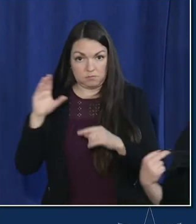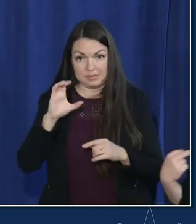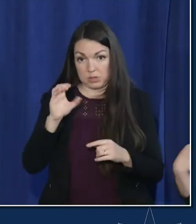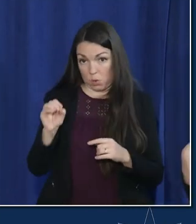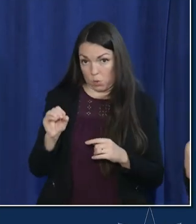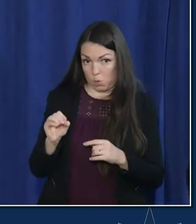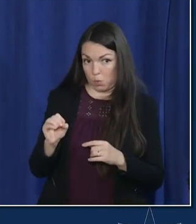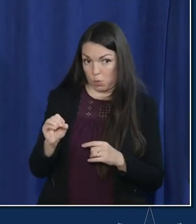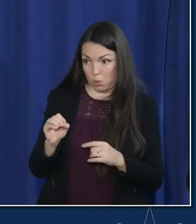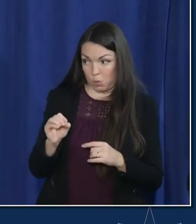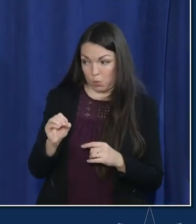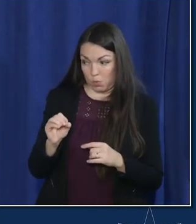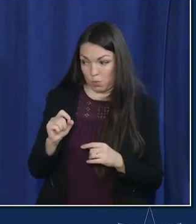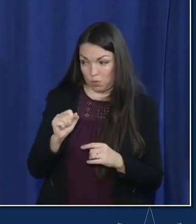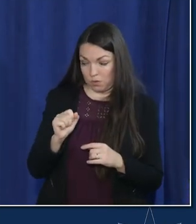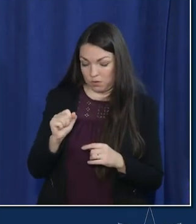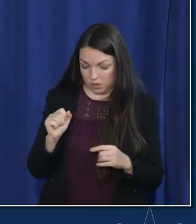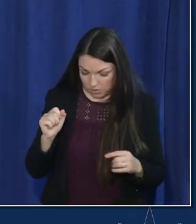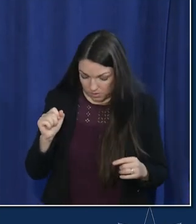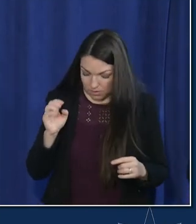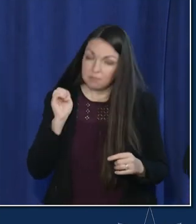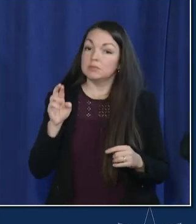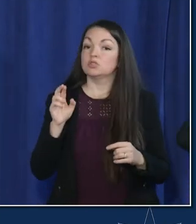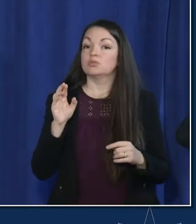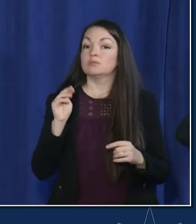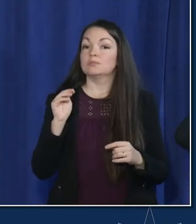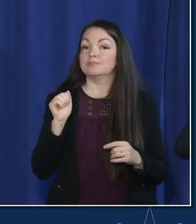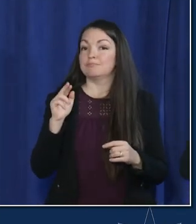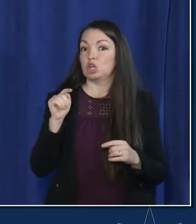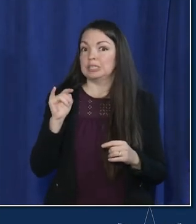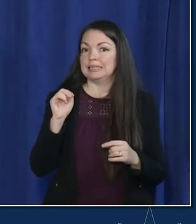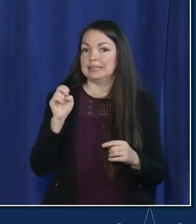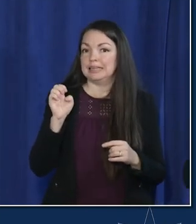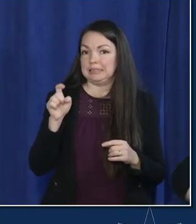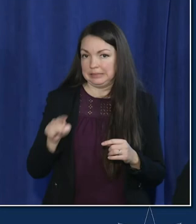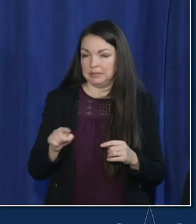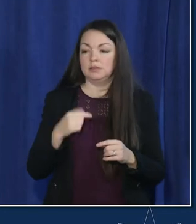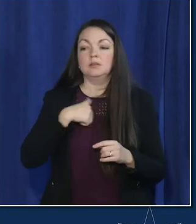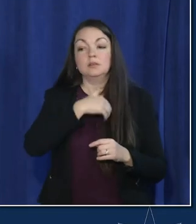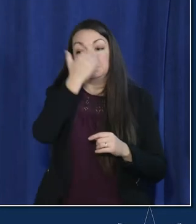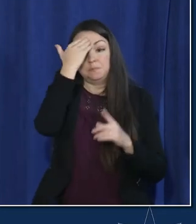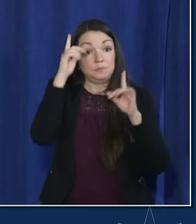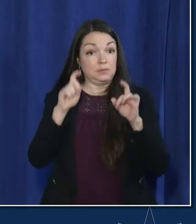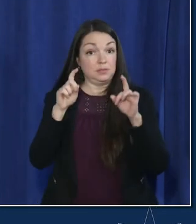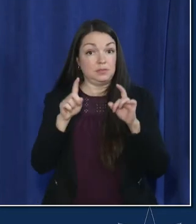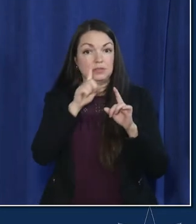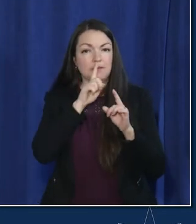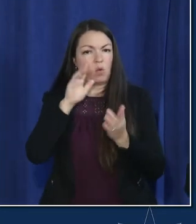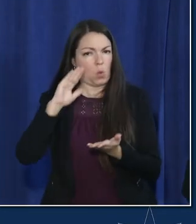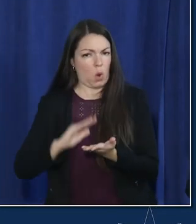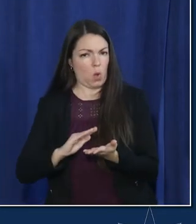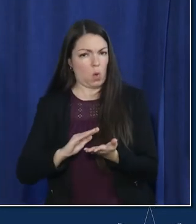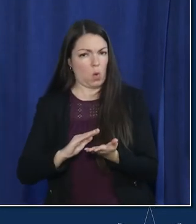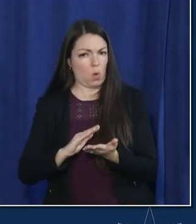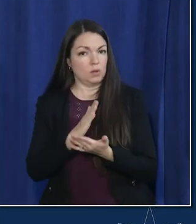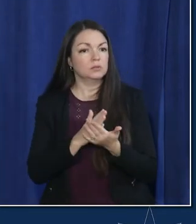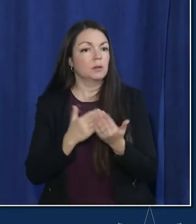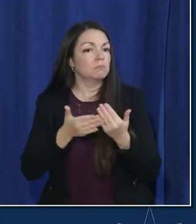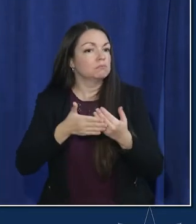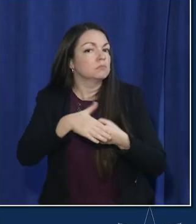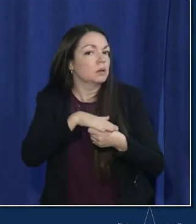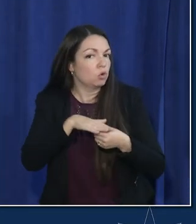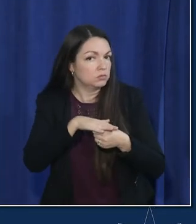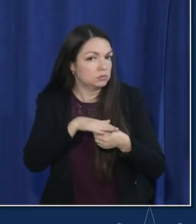for uh mr martinez here um we know testing is very low in certain neighborhoods